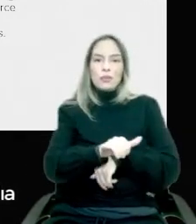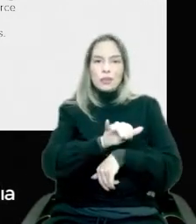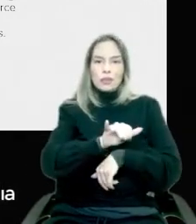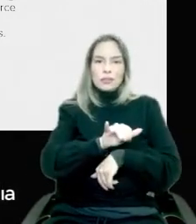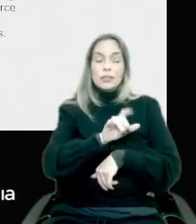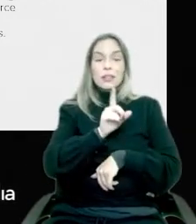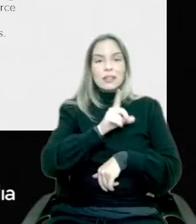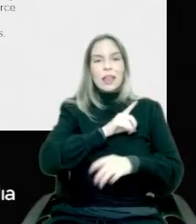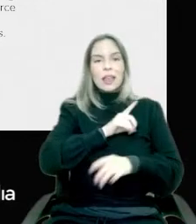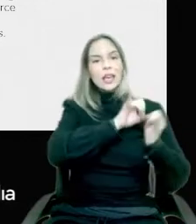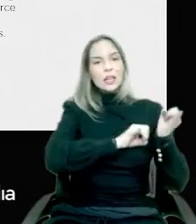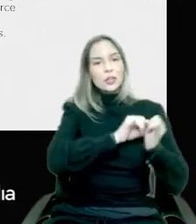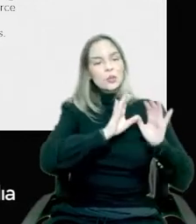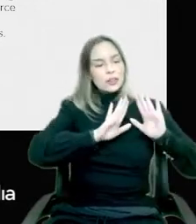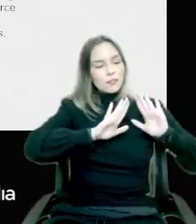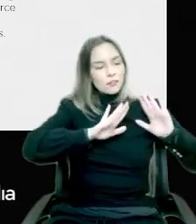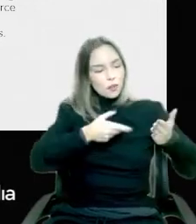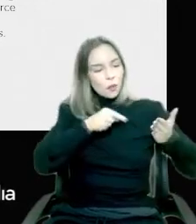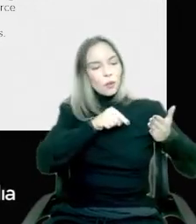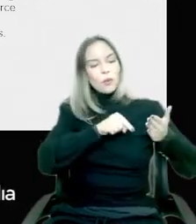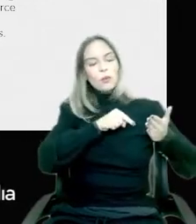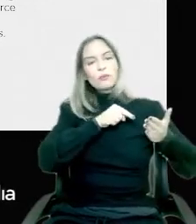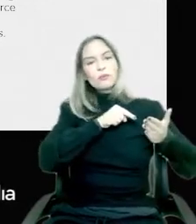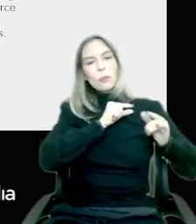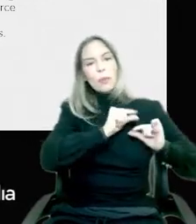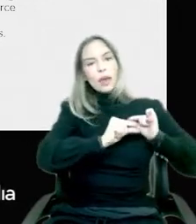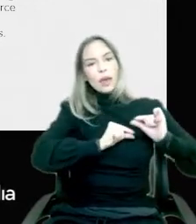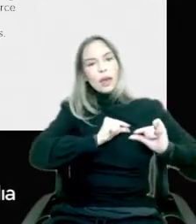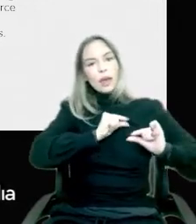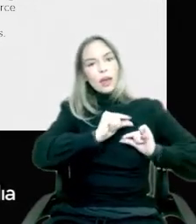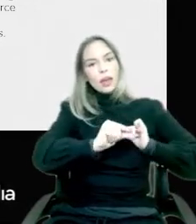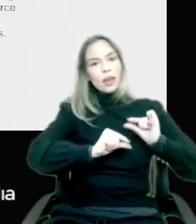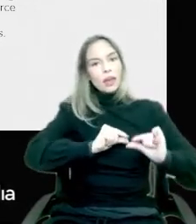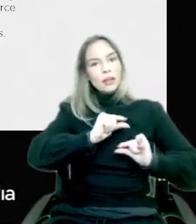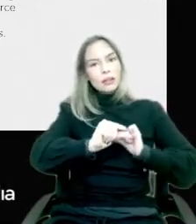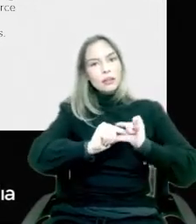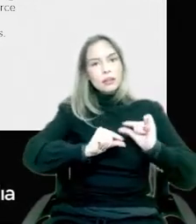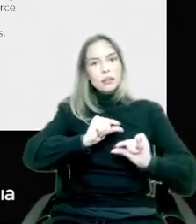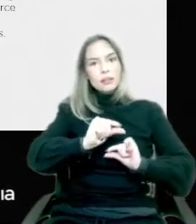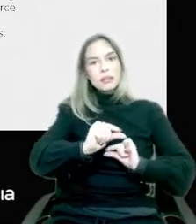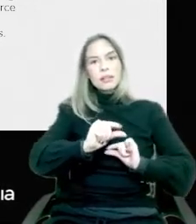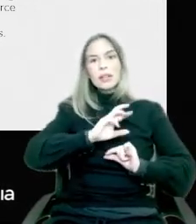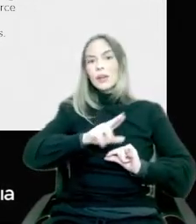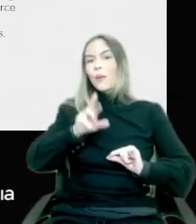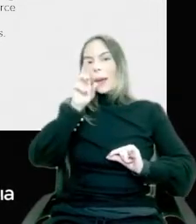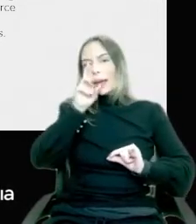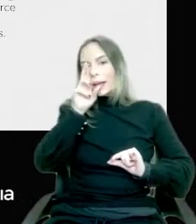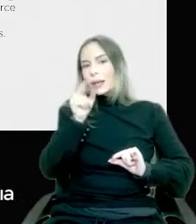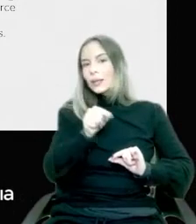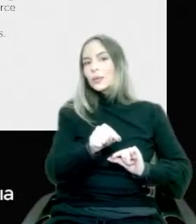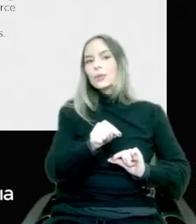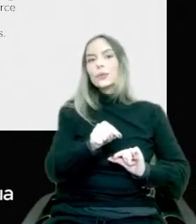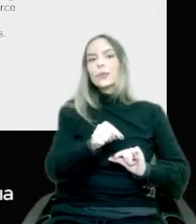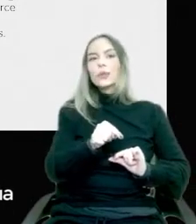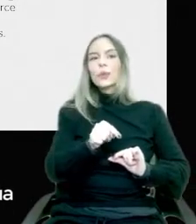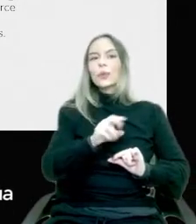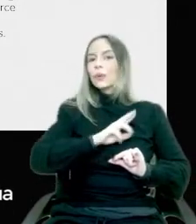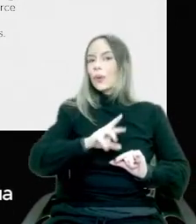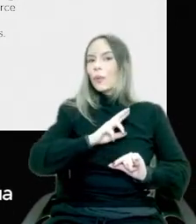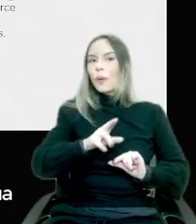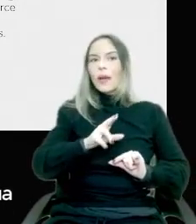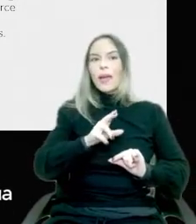focused on small, you know, non-risky, you know, non-cost, you know,